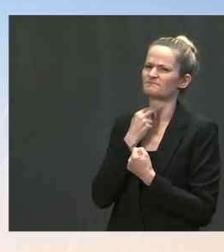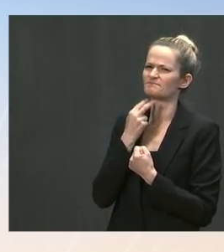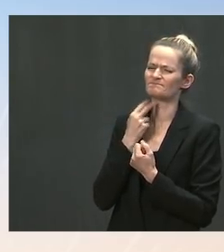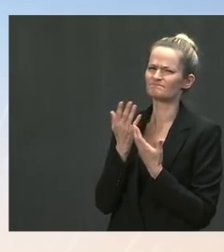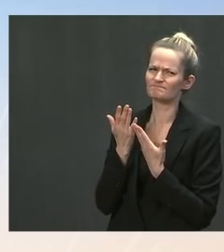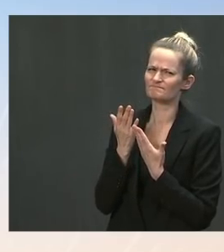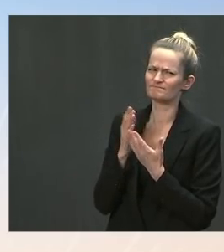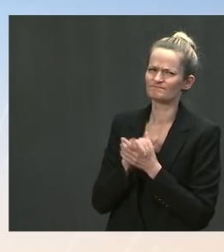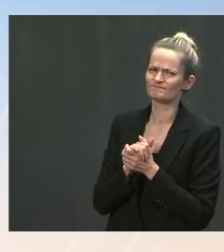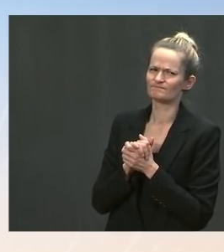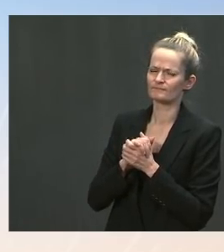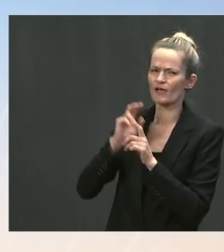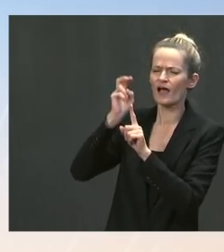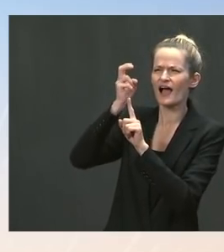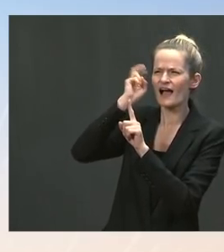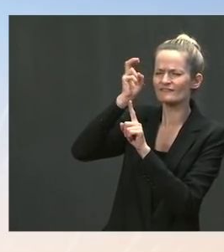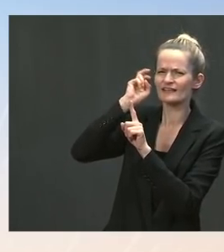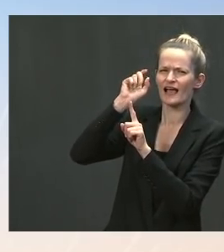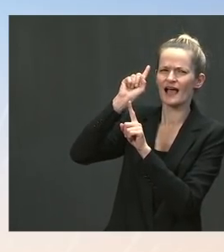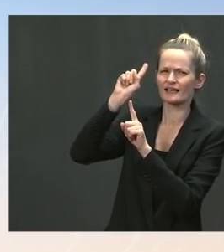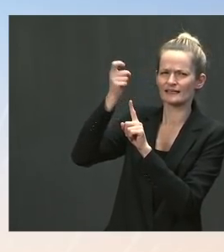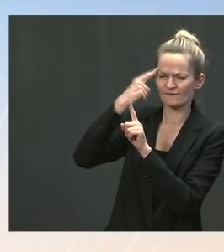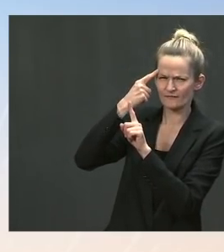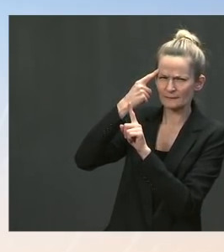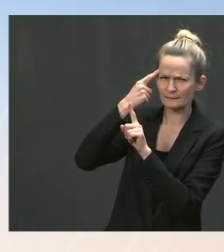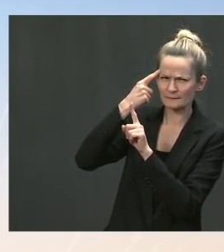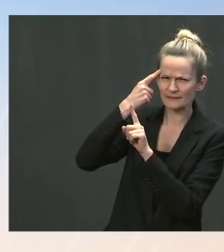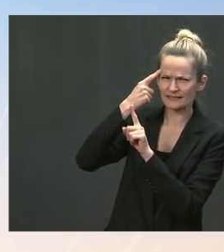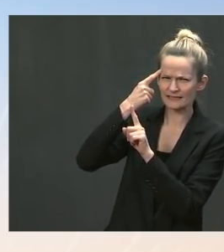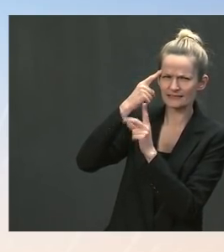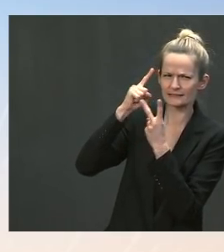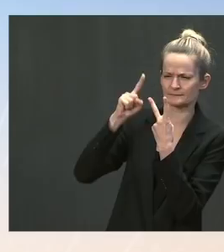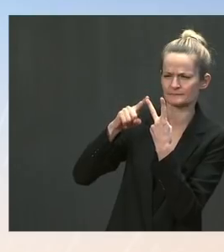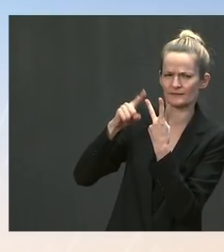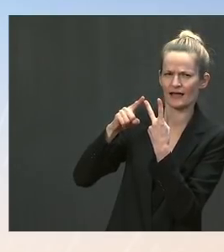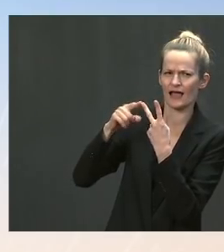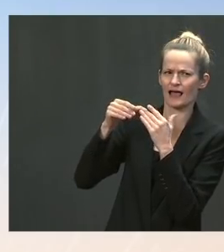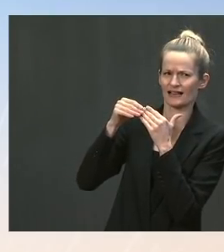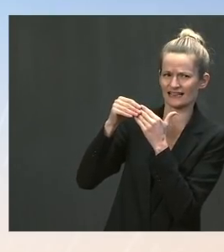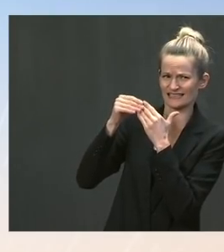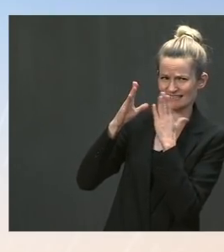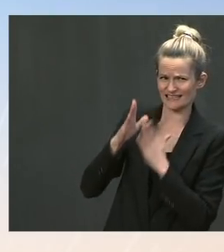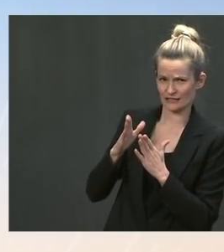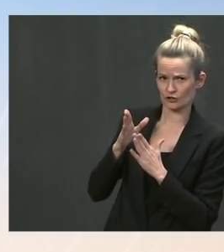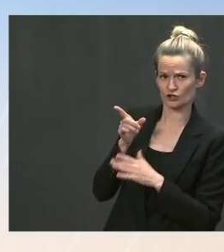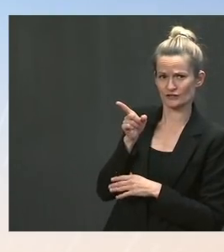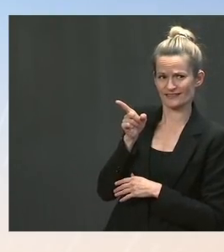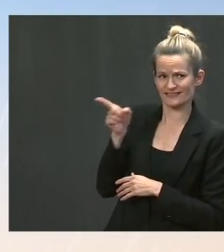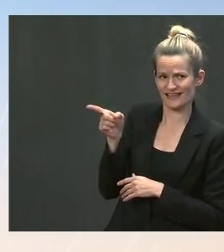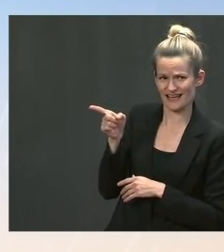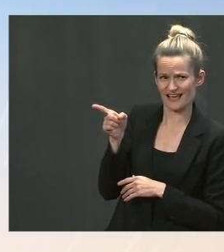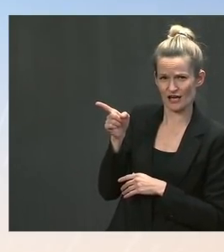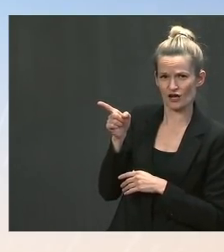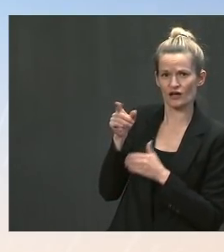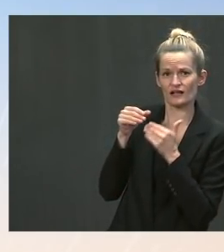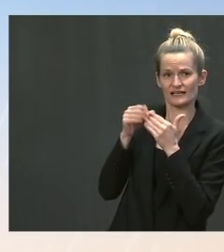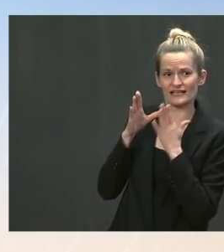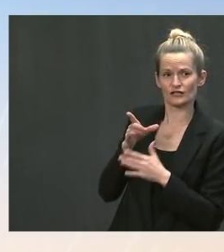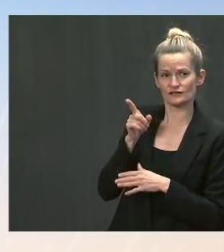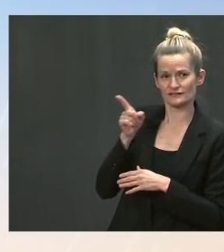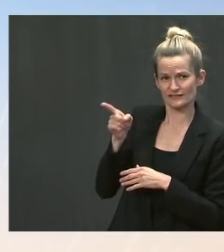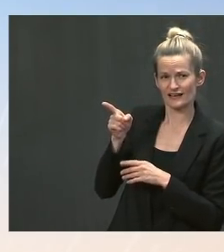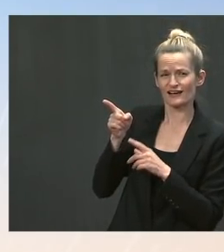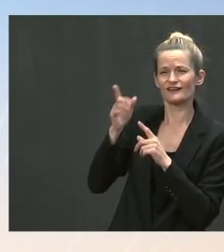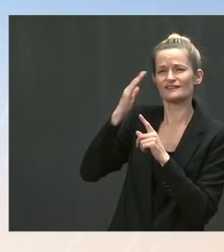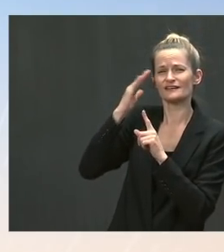President Ghani and all leaders in Afghanistan nowadays said that Pakistan is behind